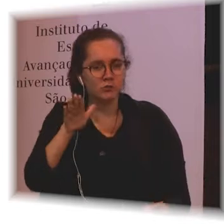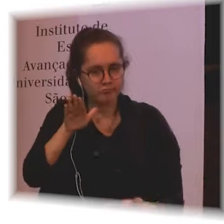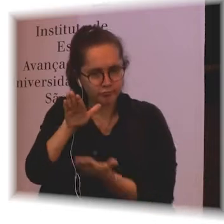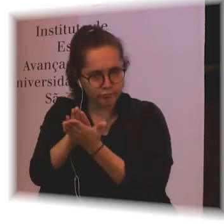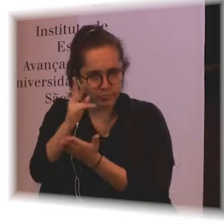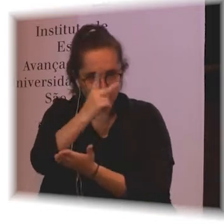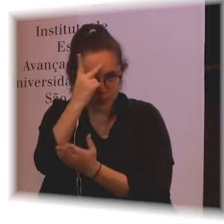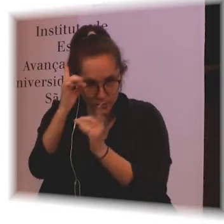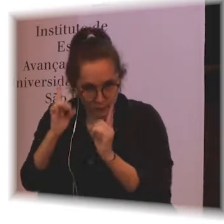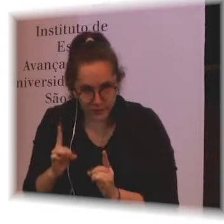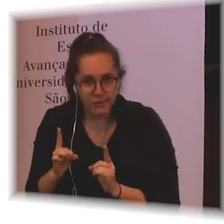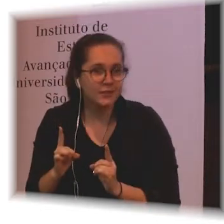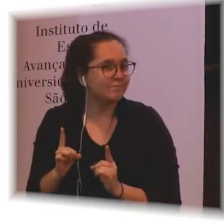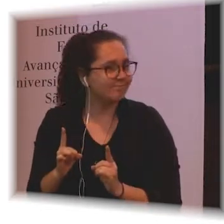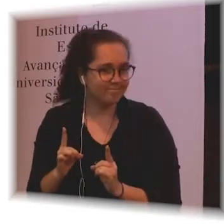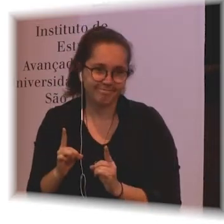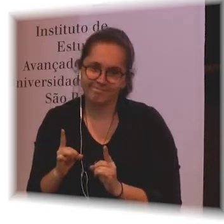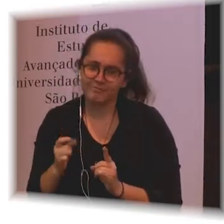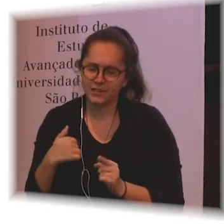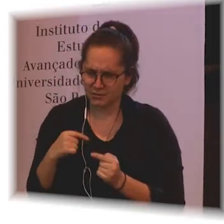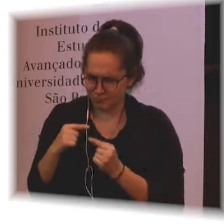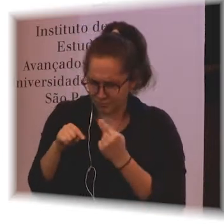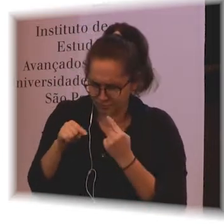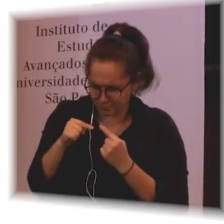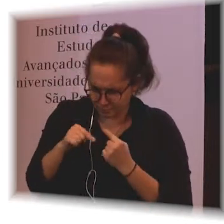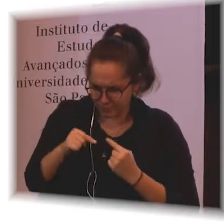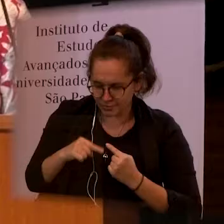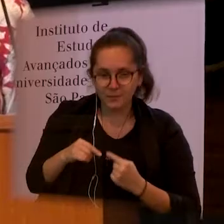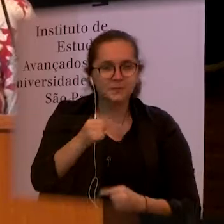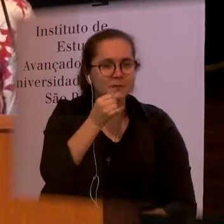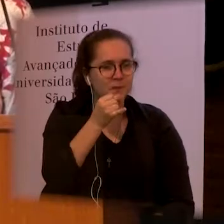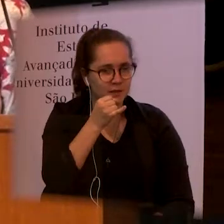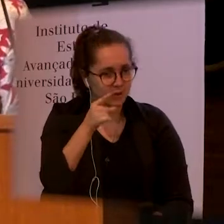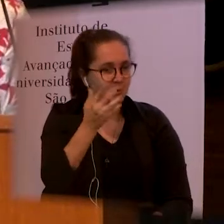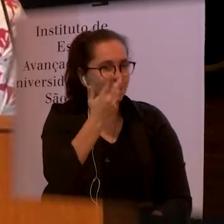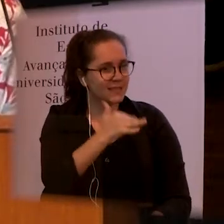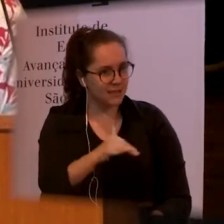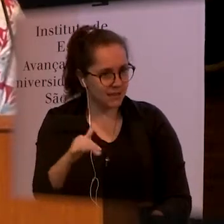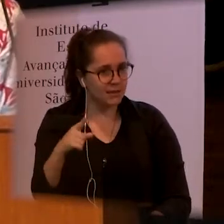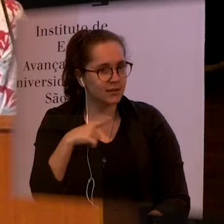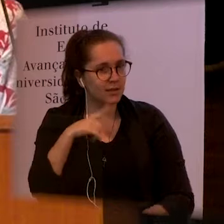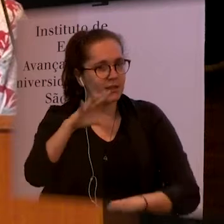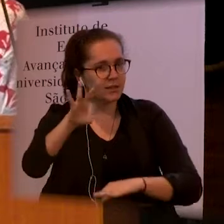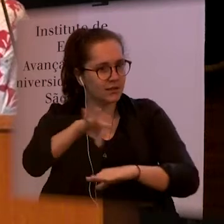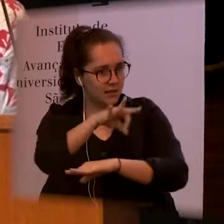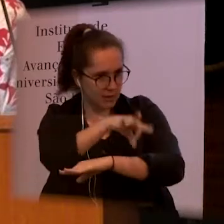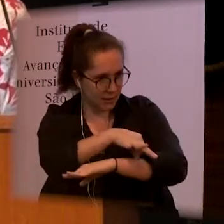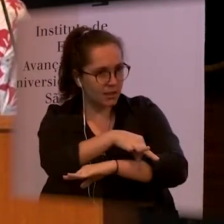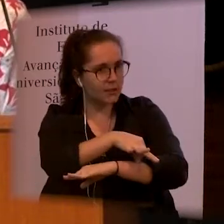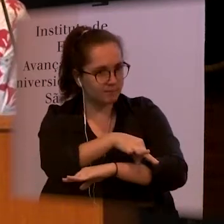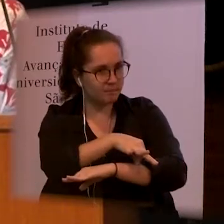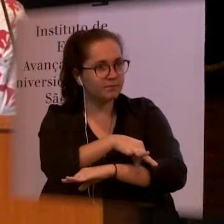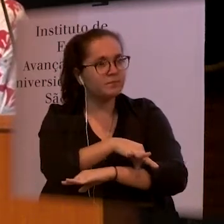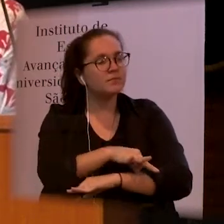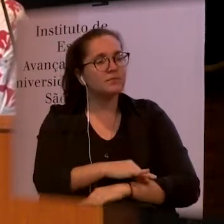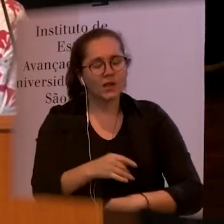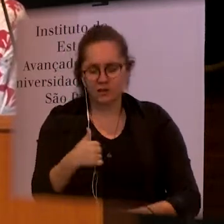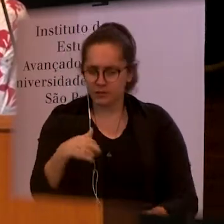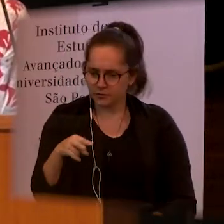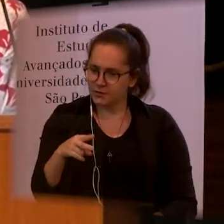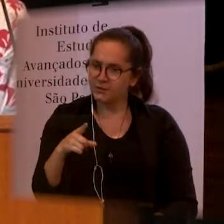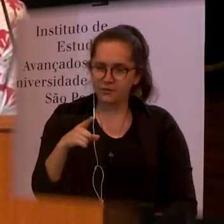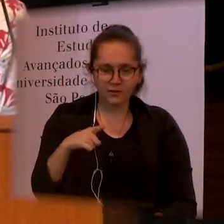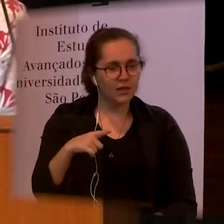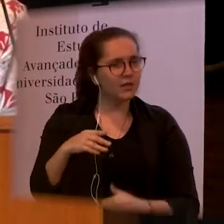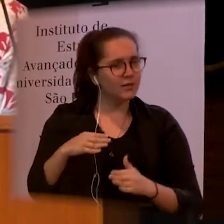instance, with these babies with congenital Zika syndrome, we're revealing lots of gaps that locally there are very few services